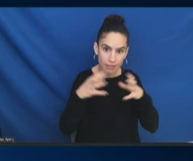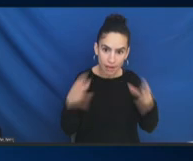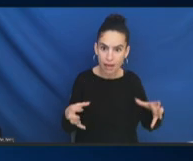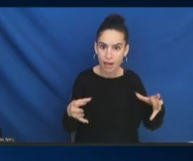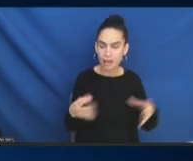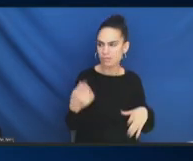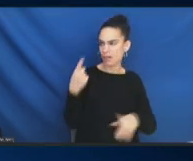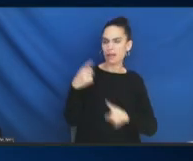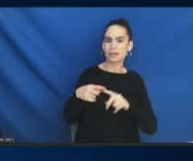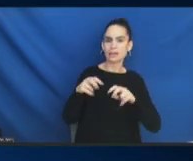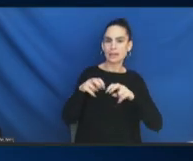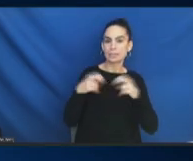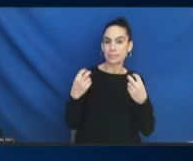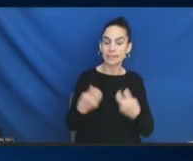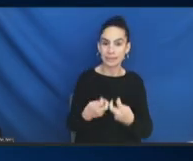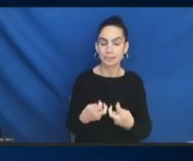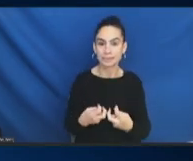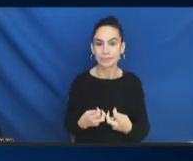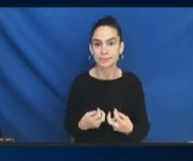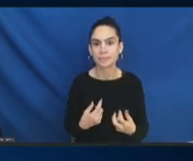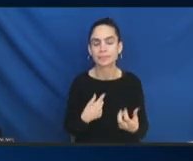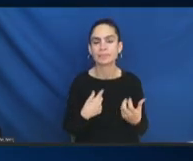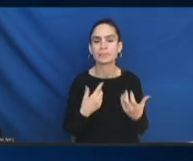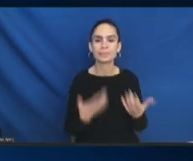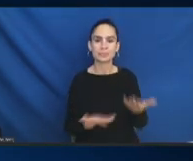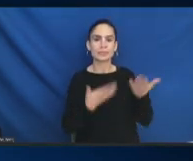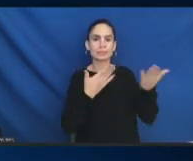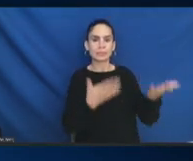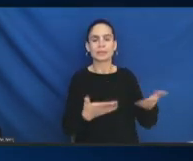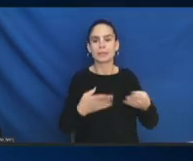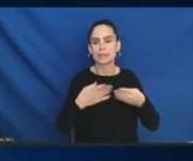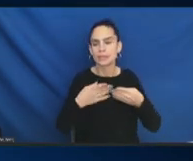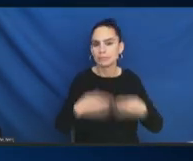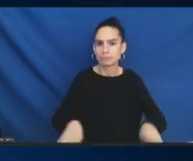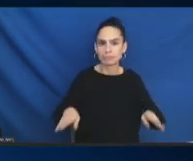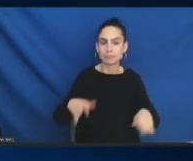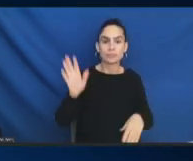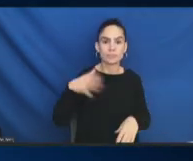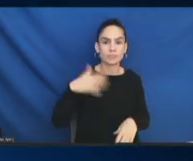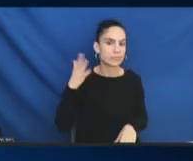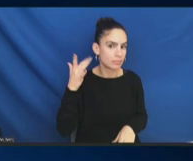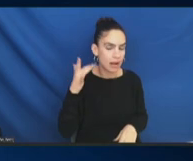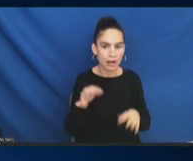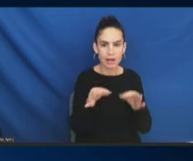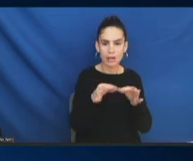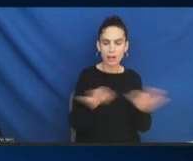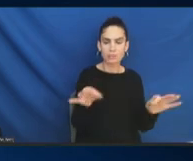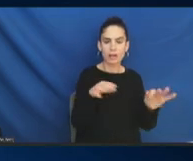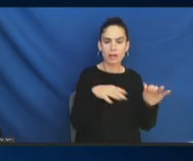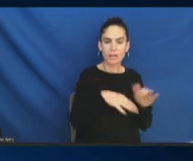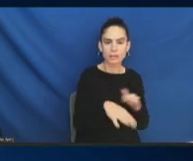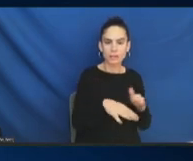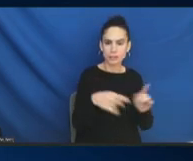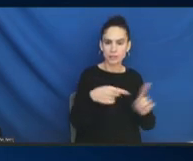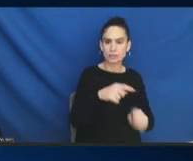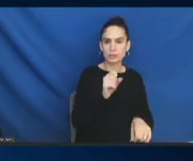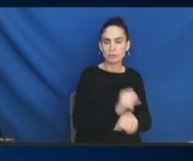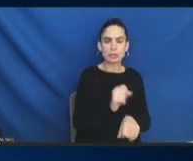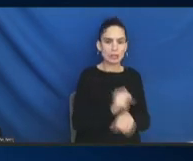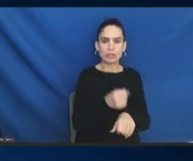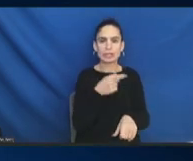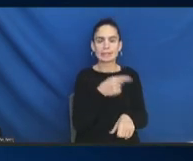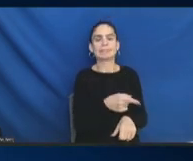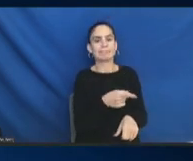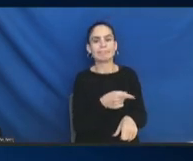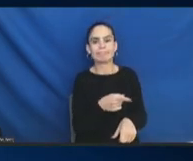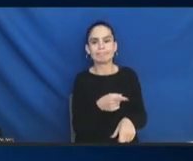you know, I would recommend separating it out just because the language access work is just going to cross kind of everything. And,